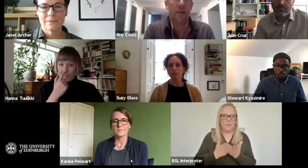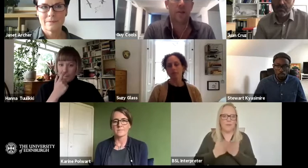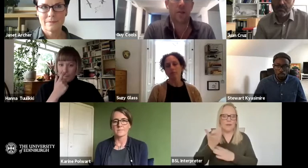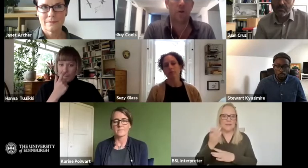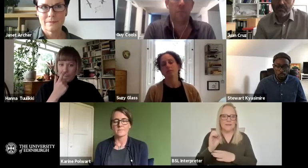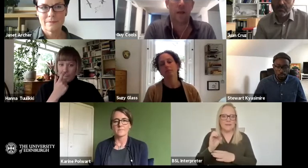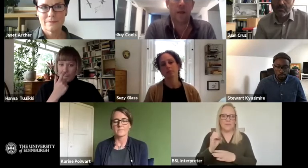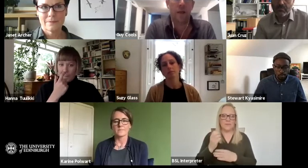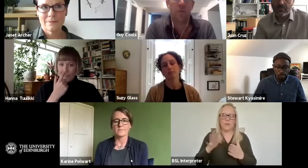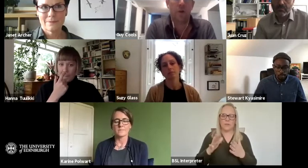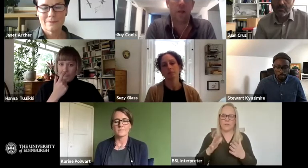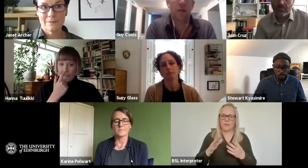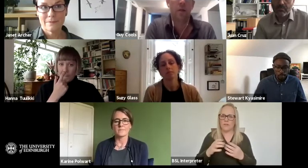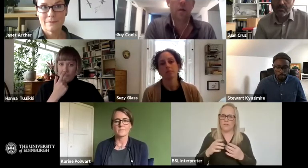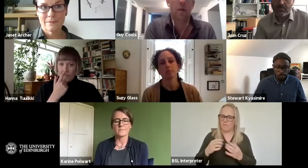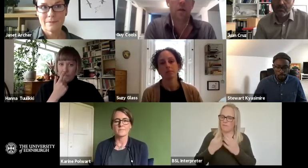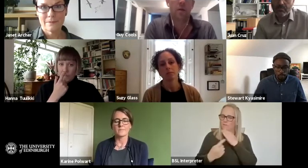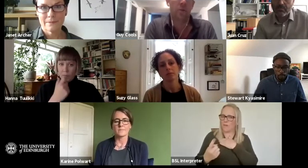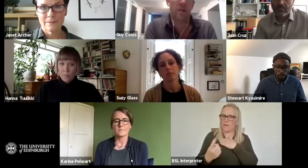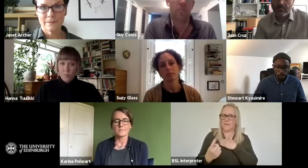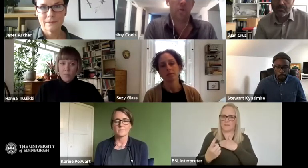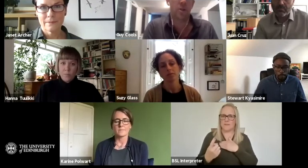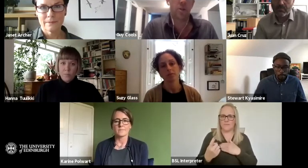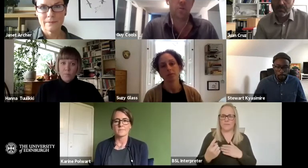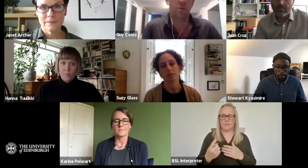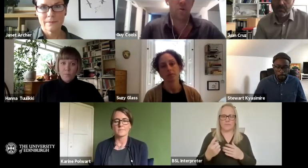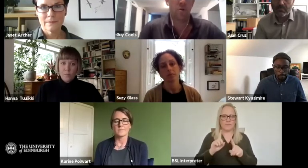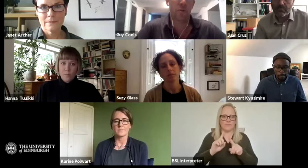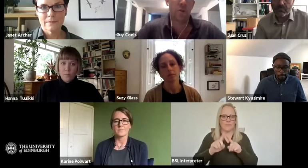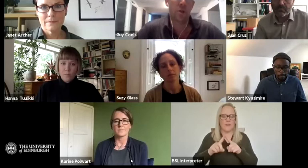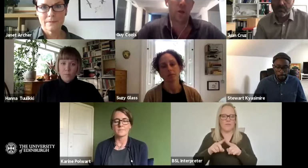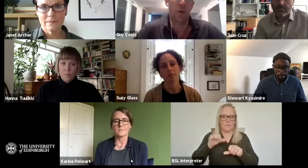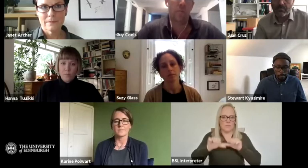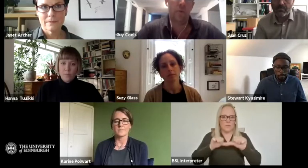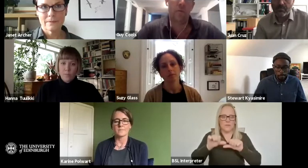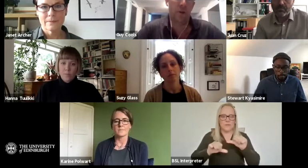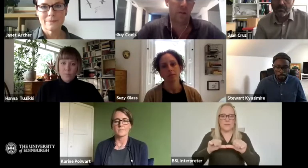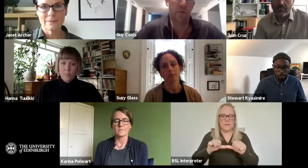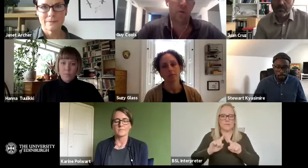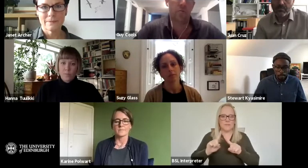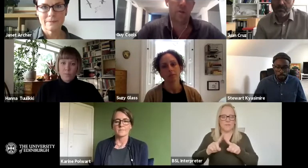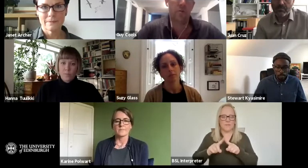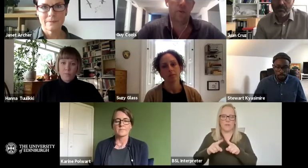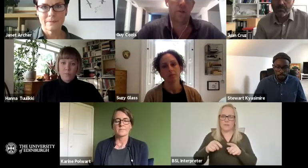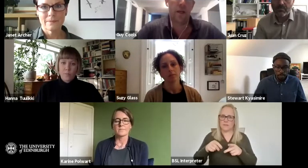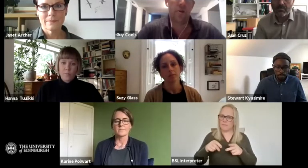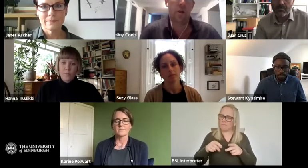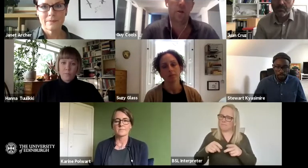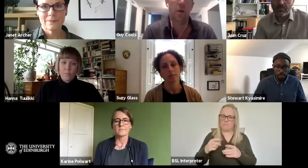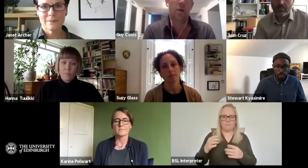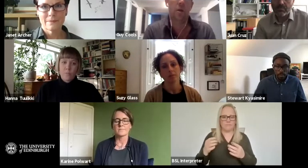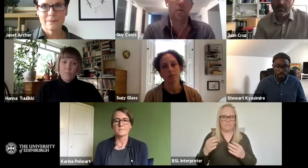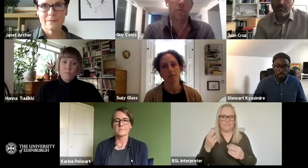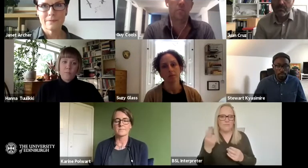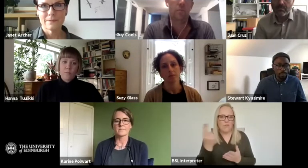freelancing so I'm mainly working in creative processes with choreographers in very different countries, very international,